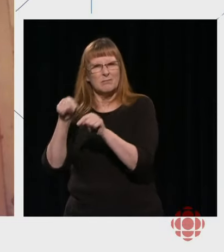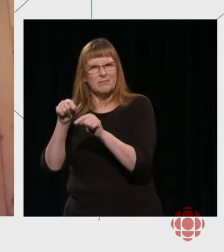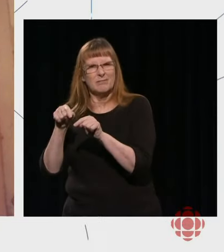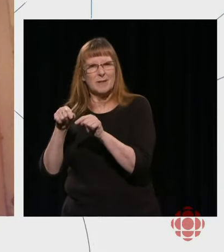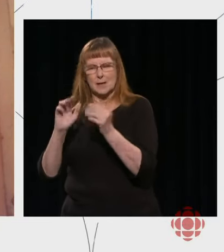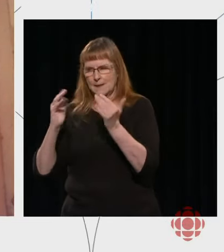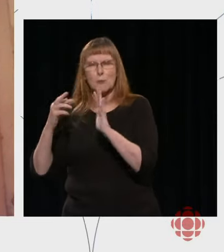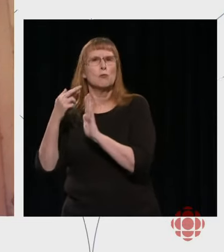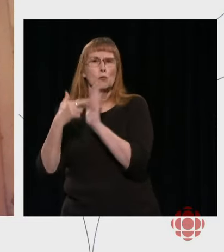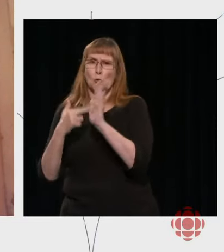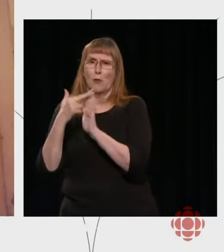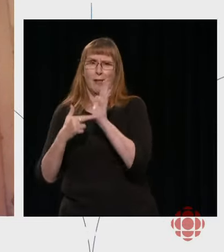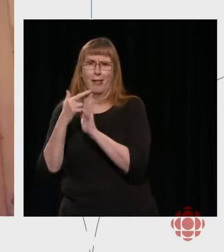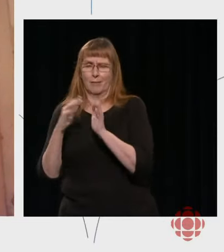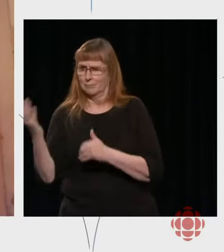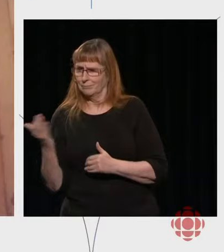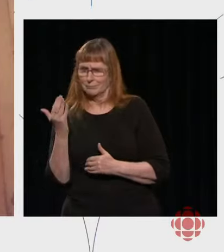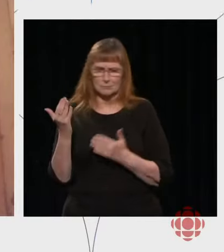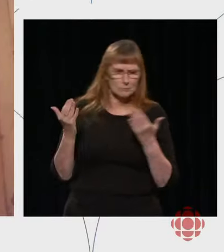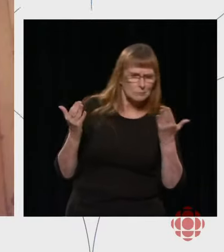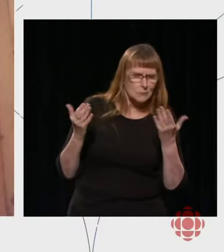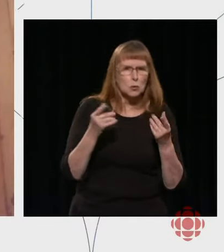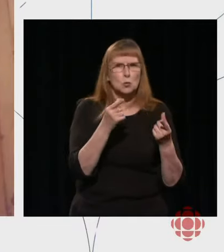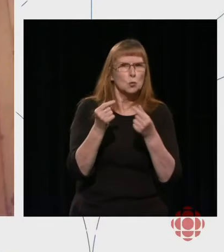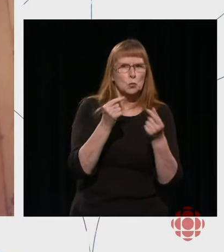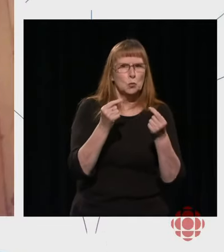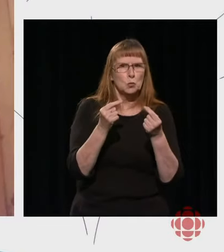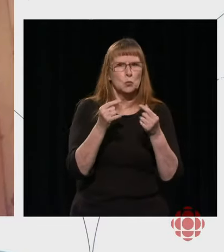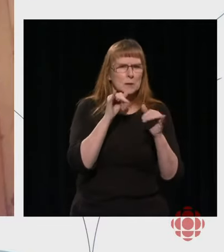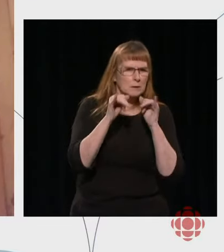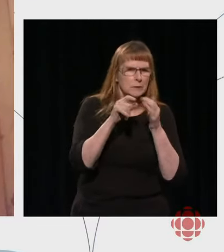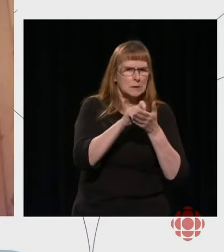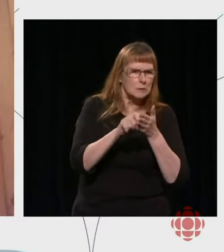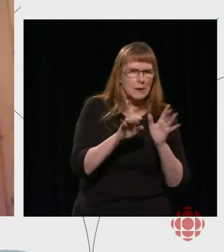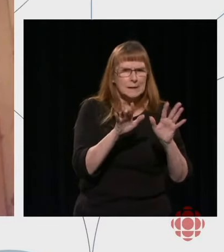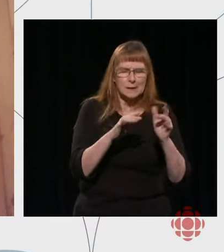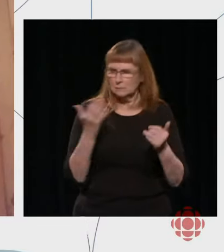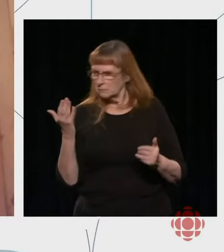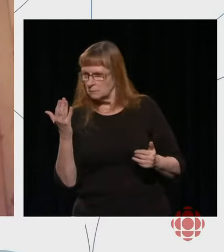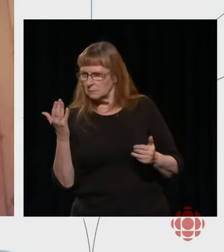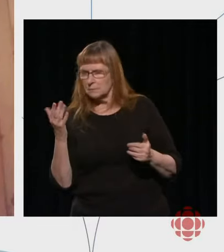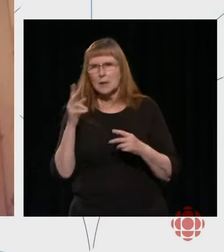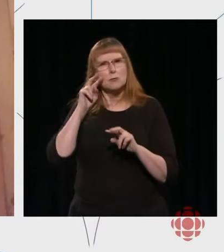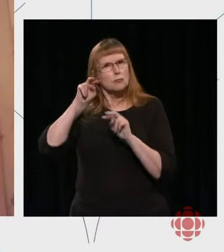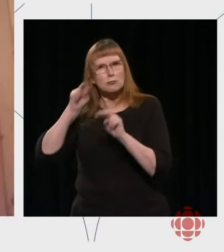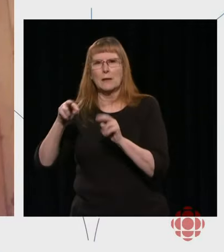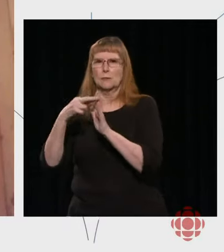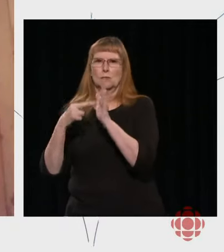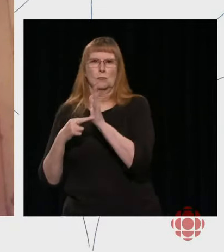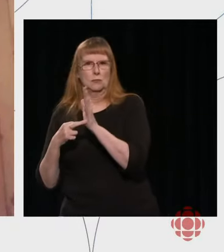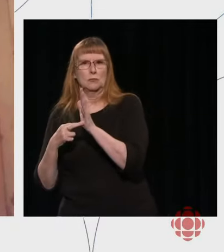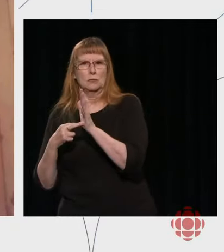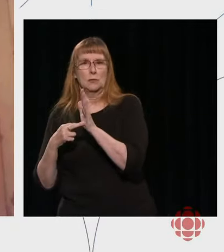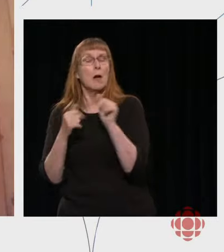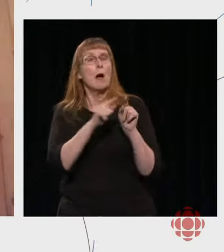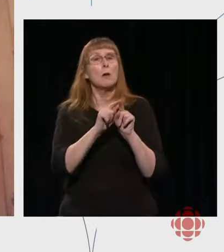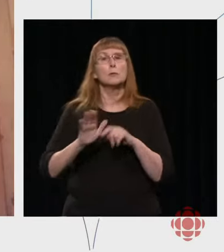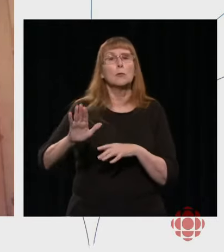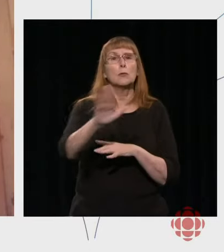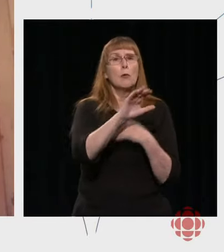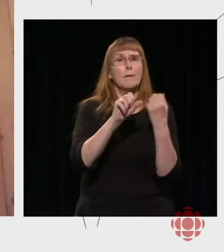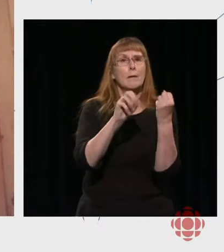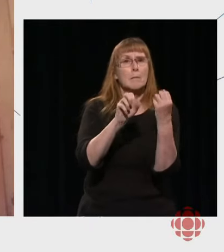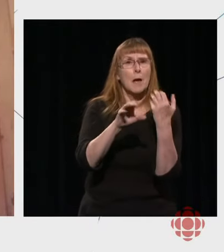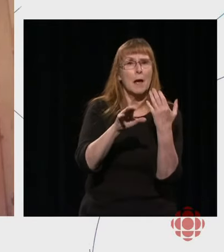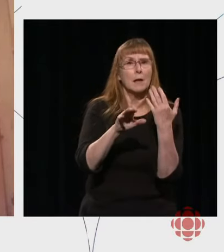back from our listeners, our viewers, our users all the time, and when they come back to us with a point of view that says maybe